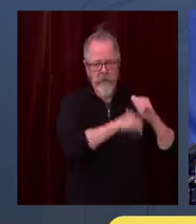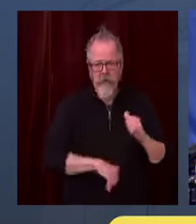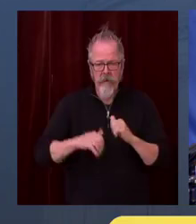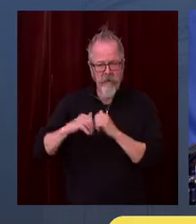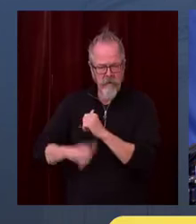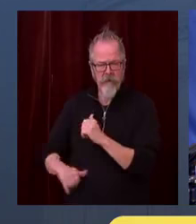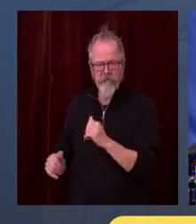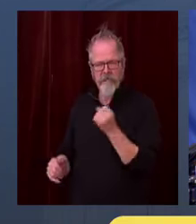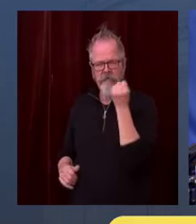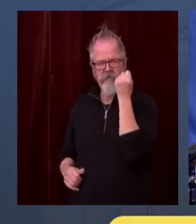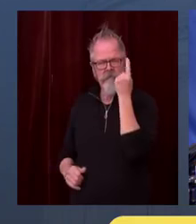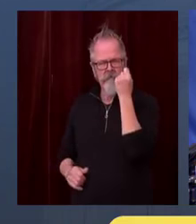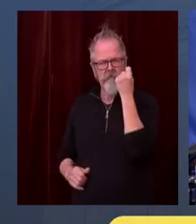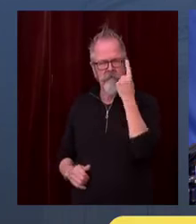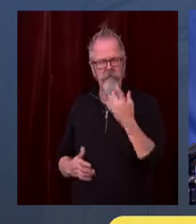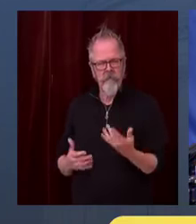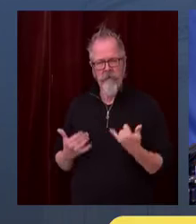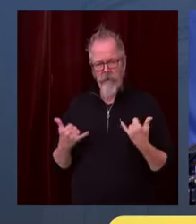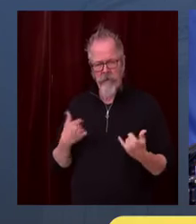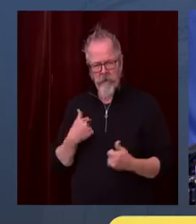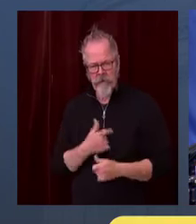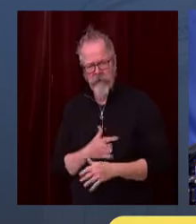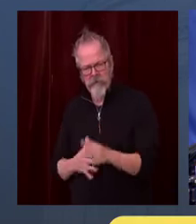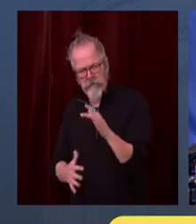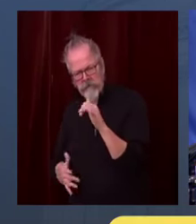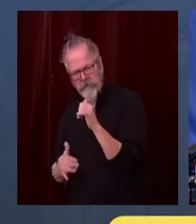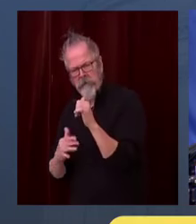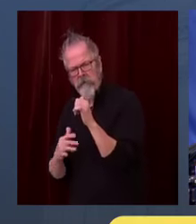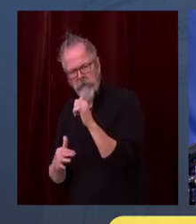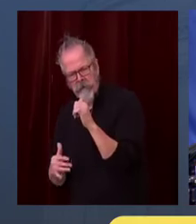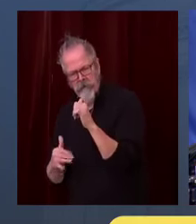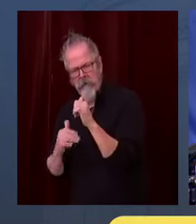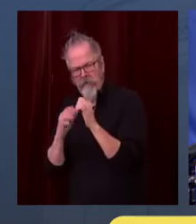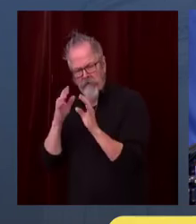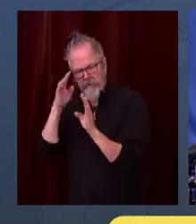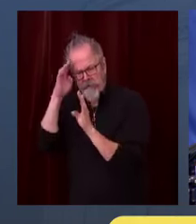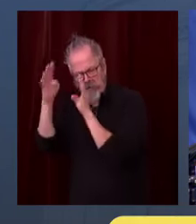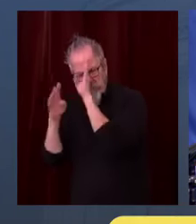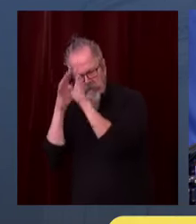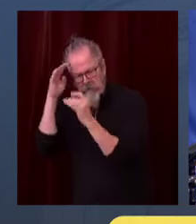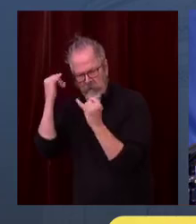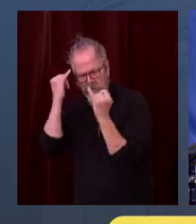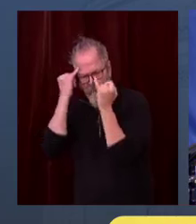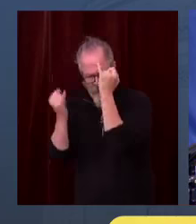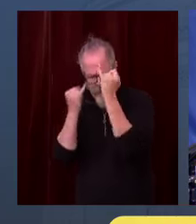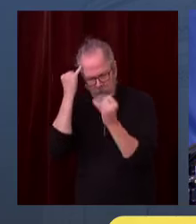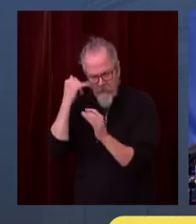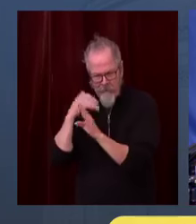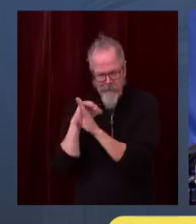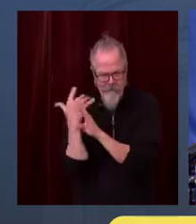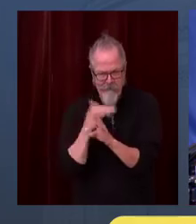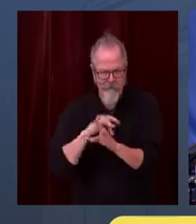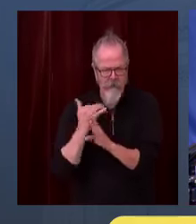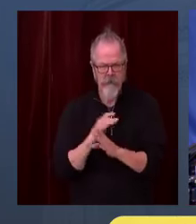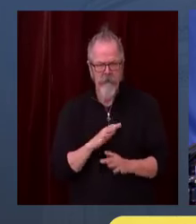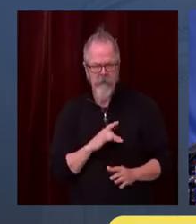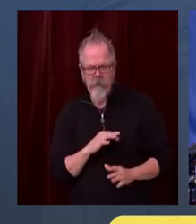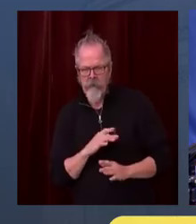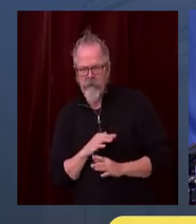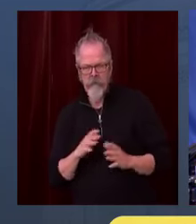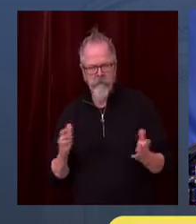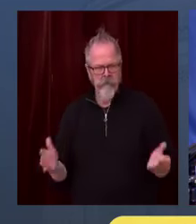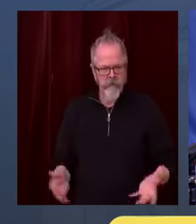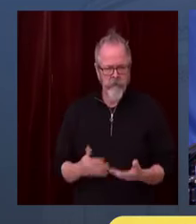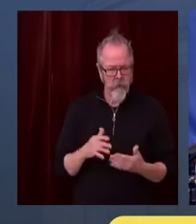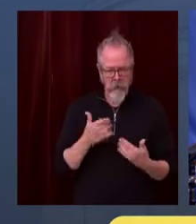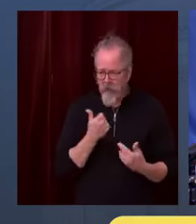Paul, did you want to ask a follow-up question? Thank you, Governor. Yes, just real quickly, if you could, again, touch on the four